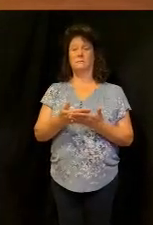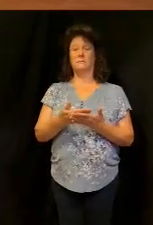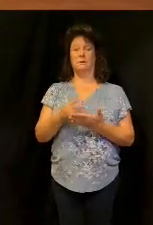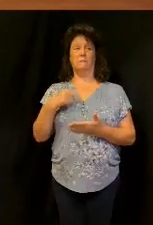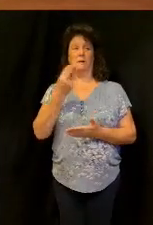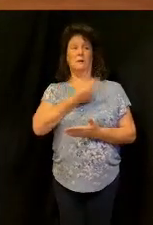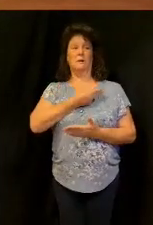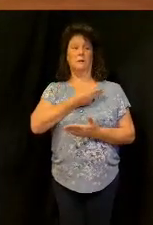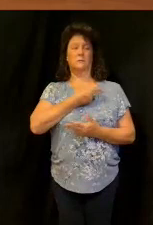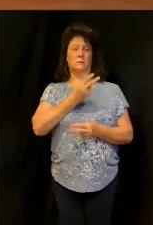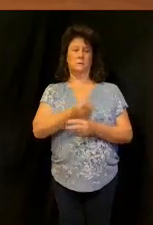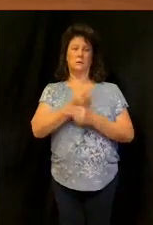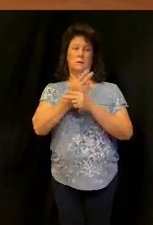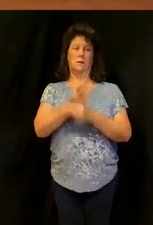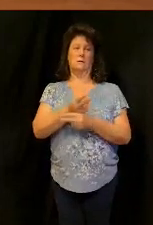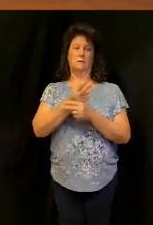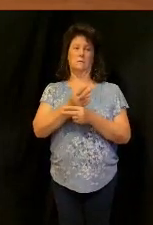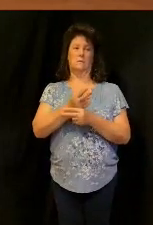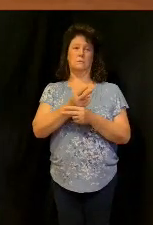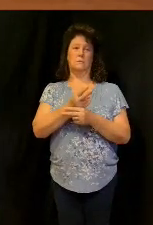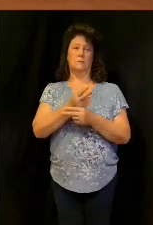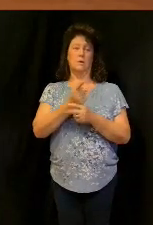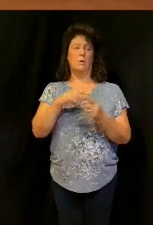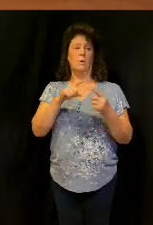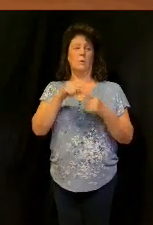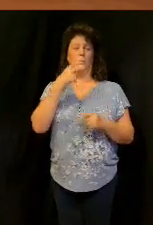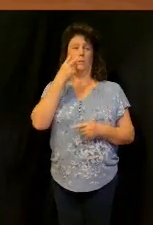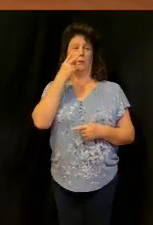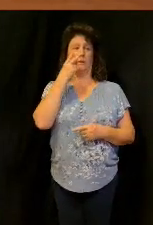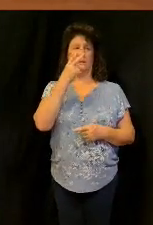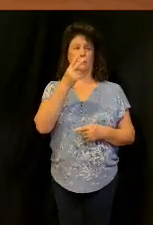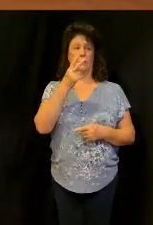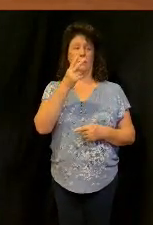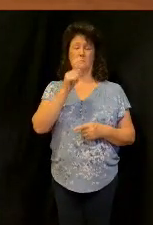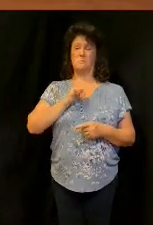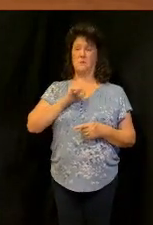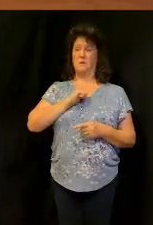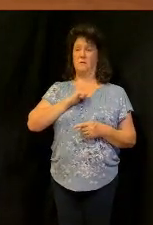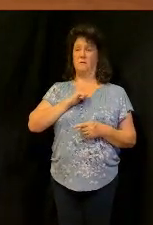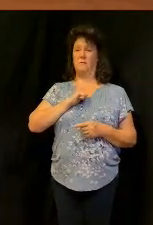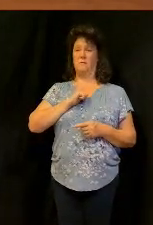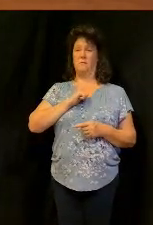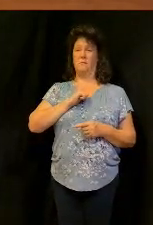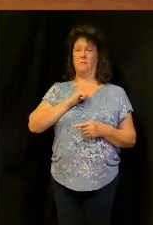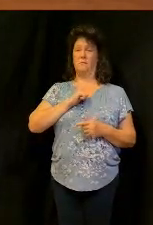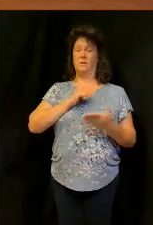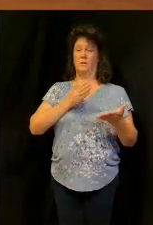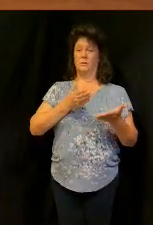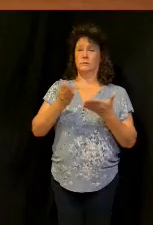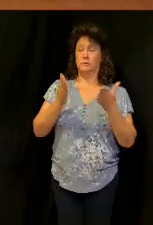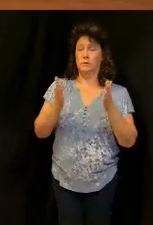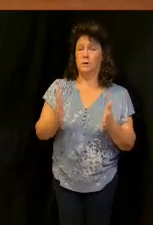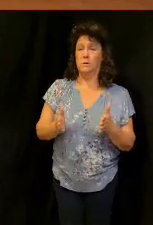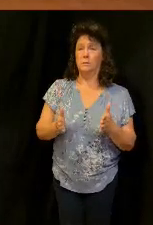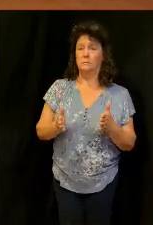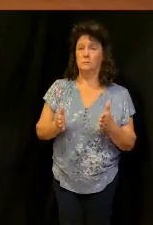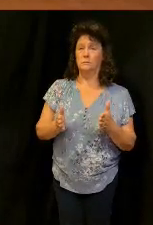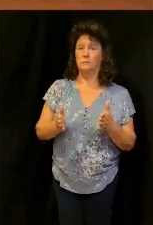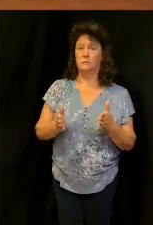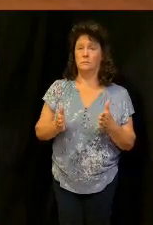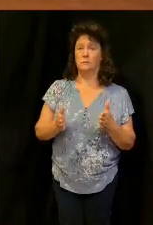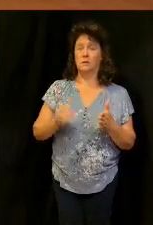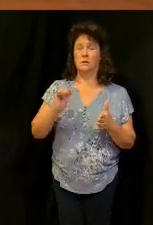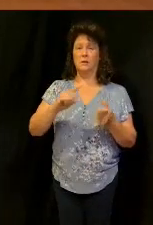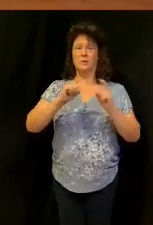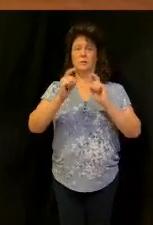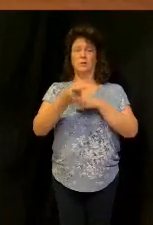we don't see ourselves when we see ourselves as stewards on owners it changes the way we view when we see ourselves as stewards on owners it changes the way